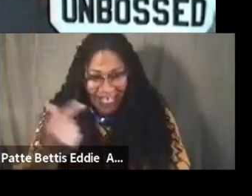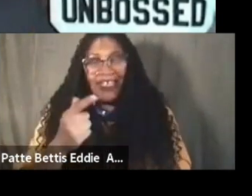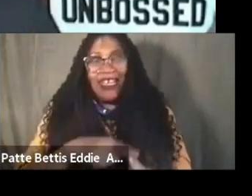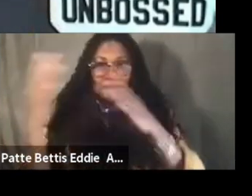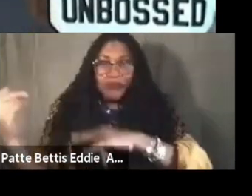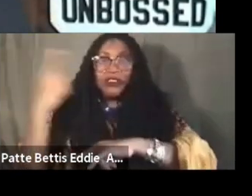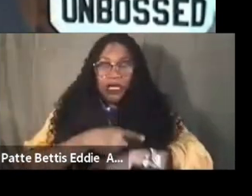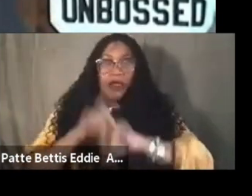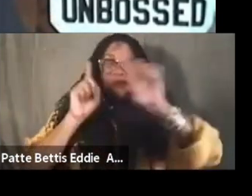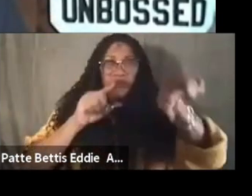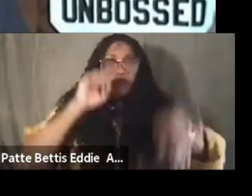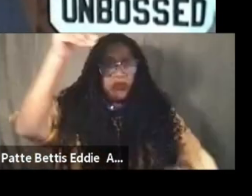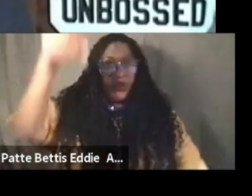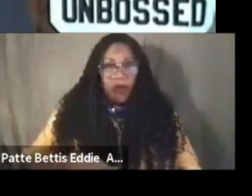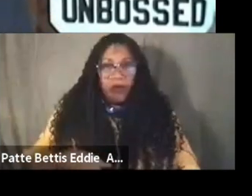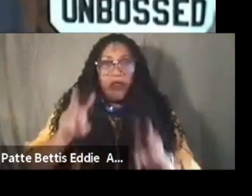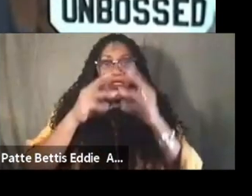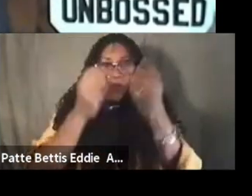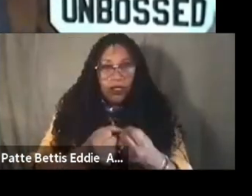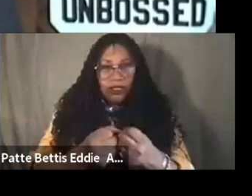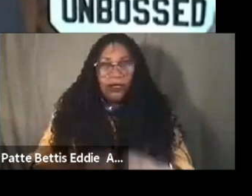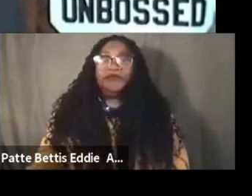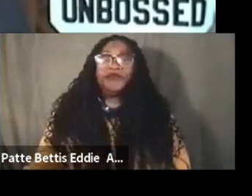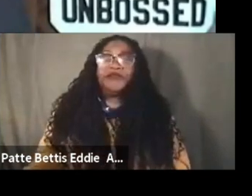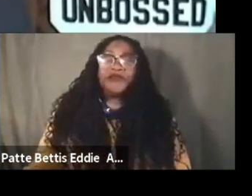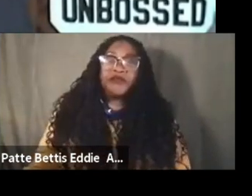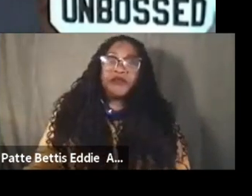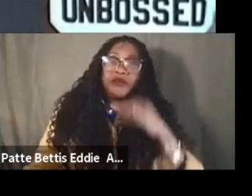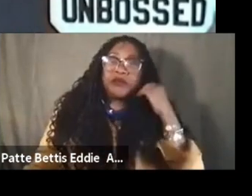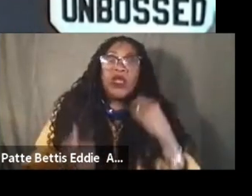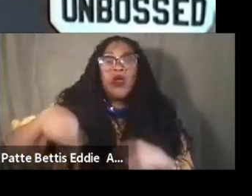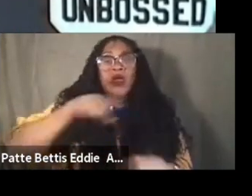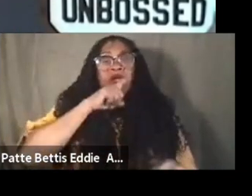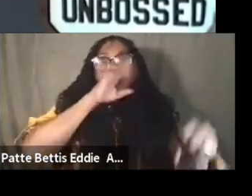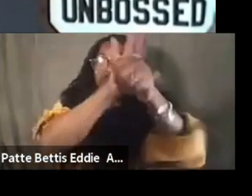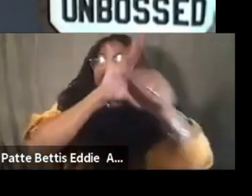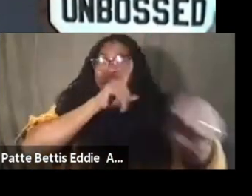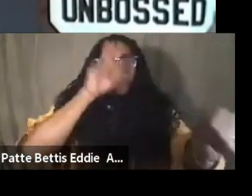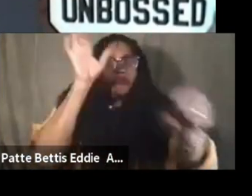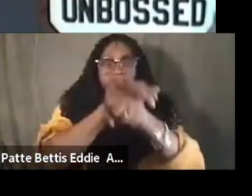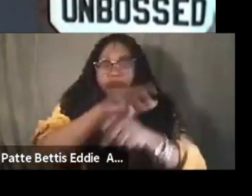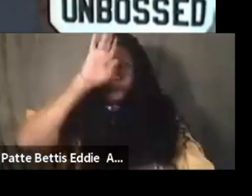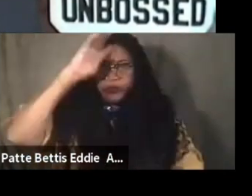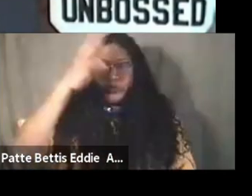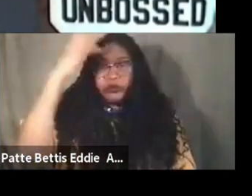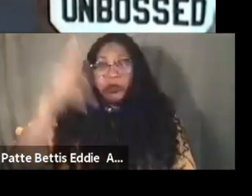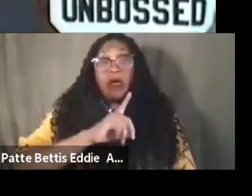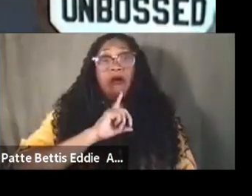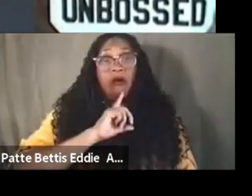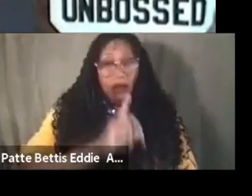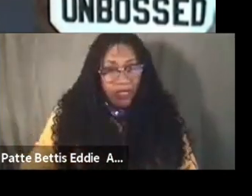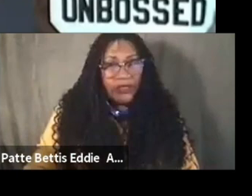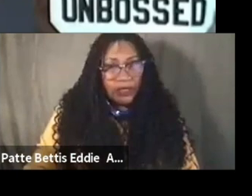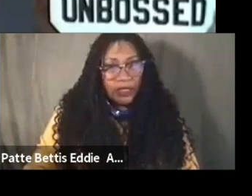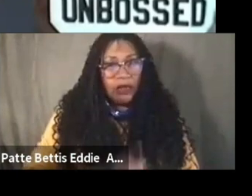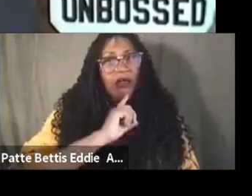you're welcome to join the workshop we are you know basically we are really committed to building authentic thoughtful